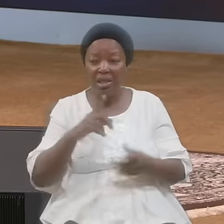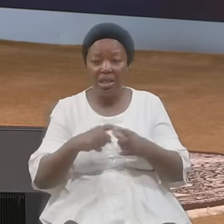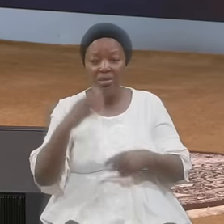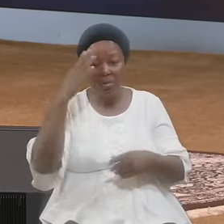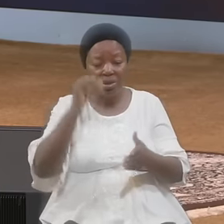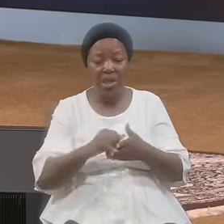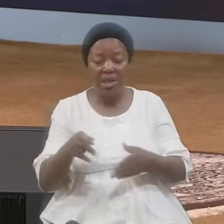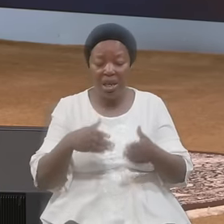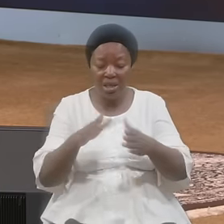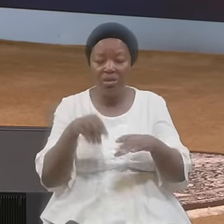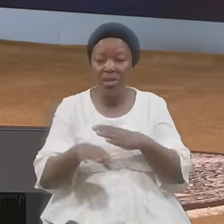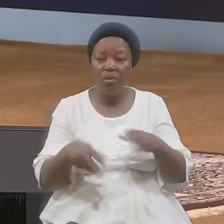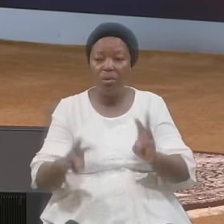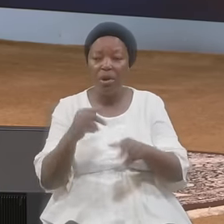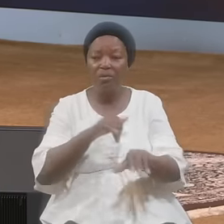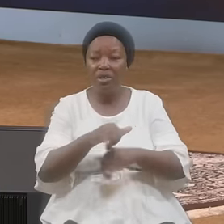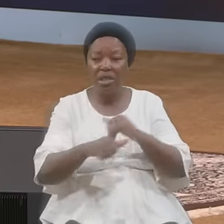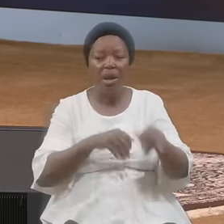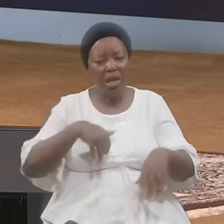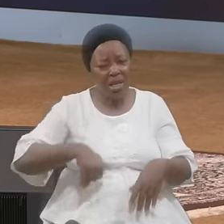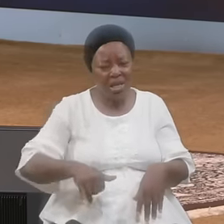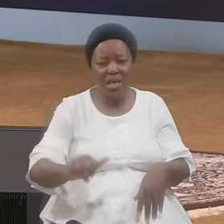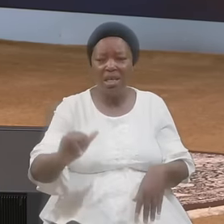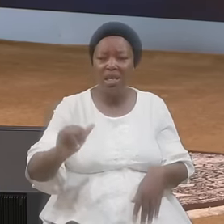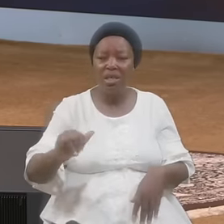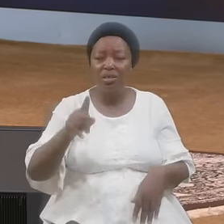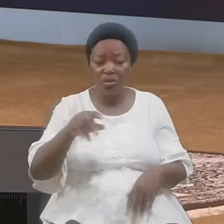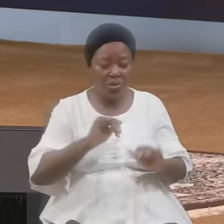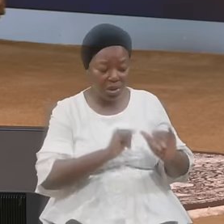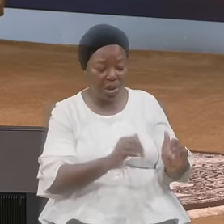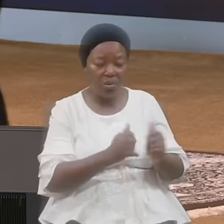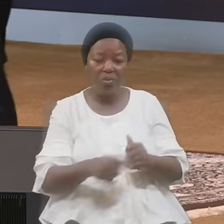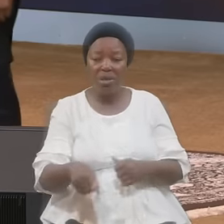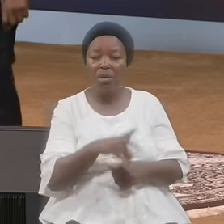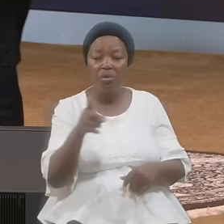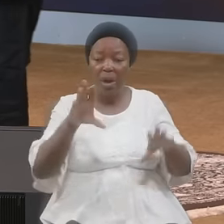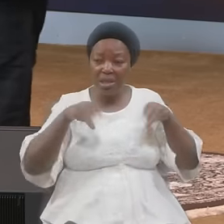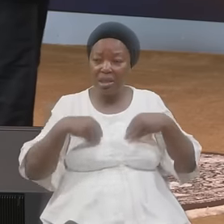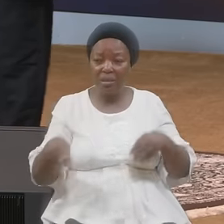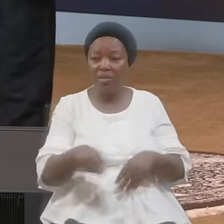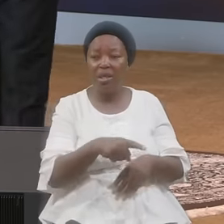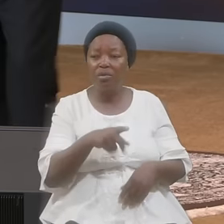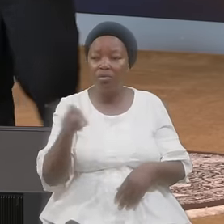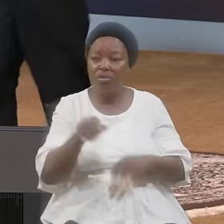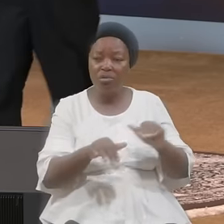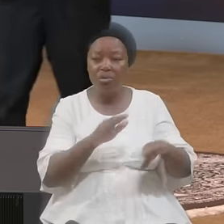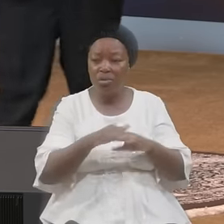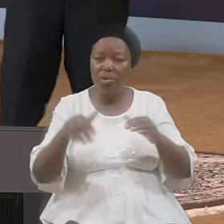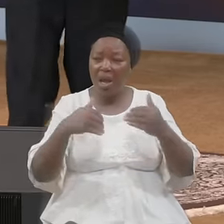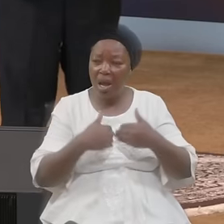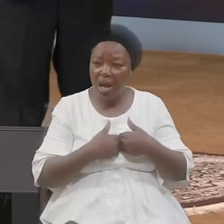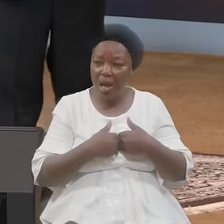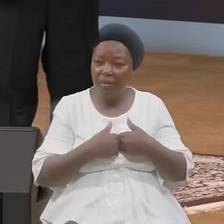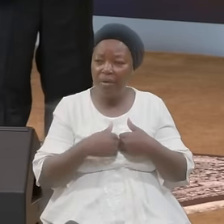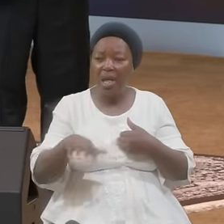In The Way Of Deception Yet You Stay With Them You Accept Them You Do Not Have